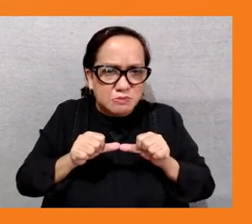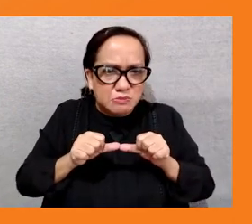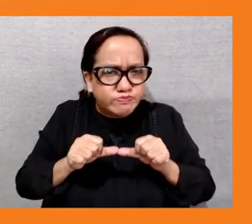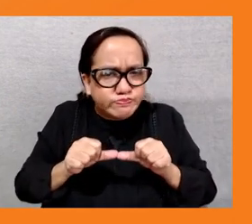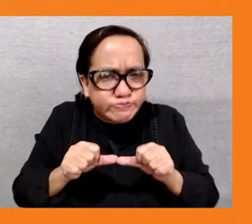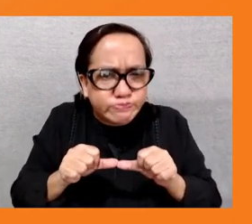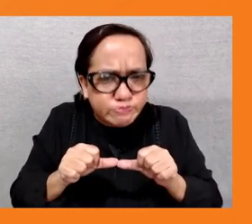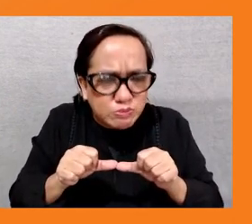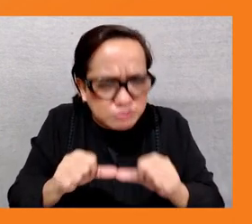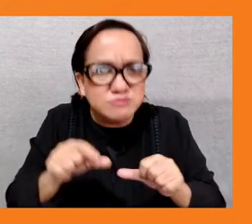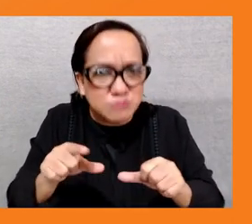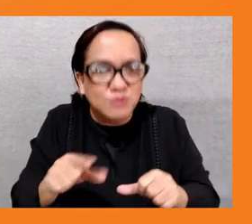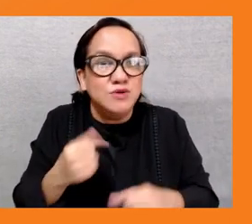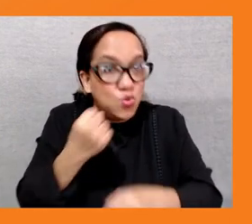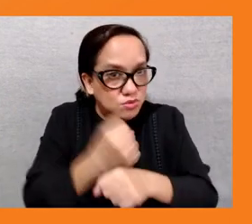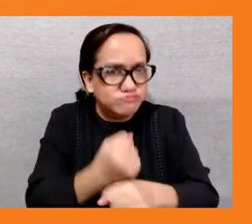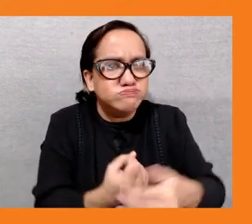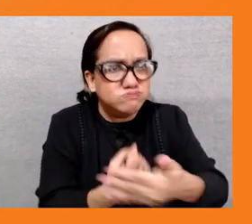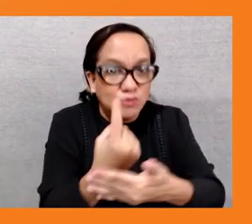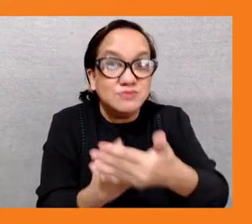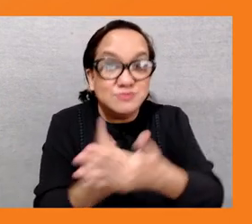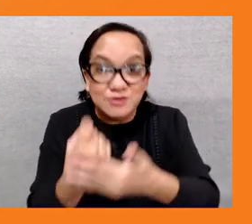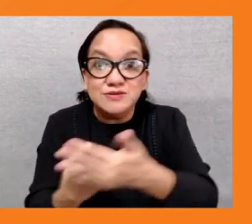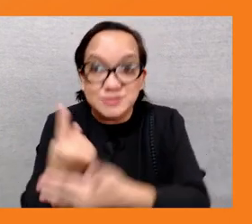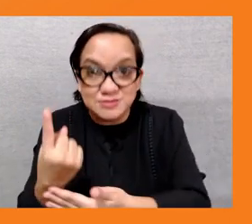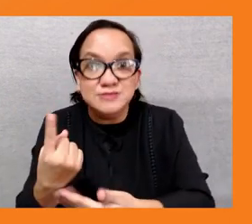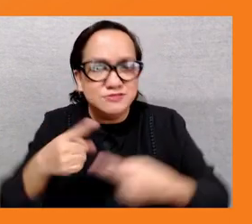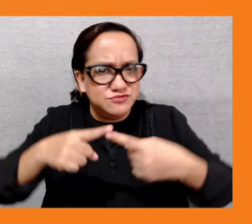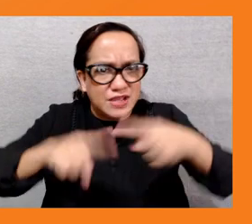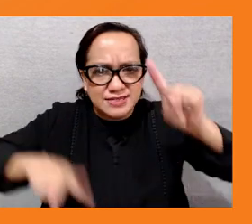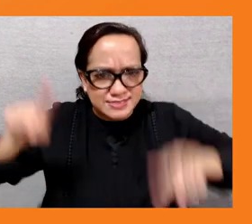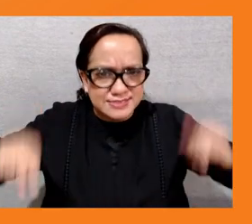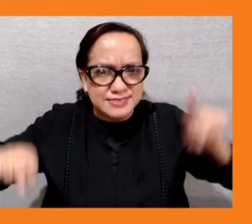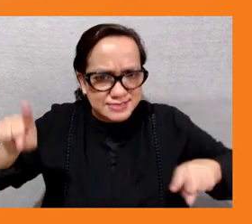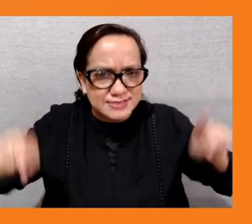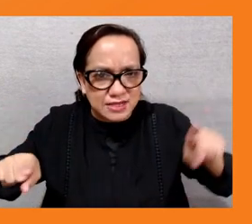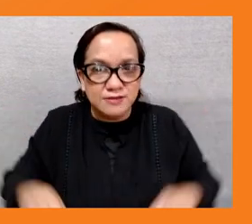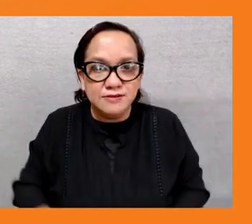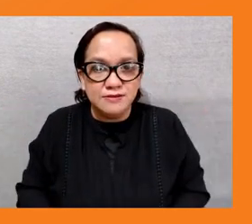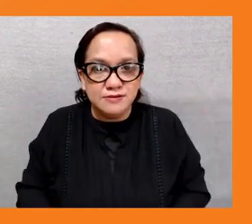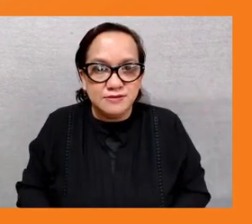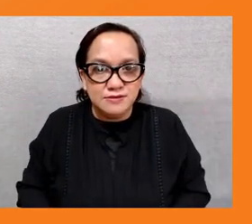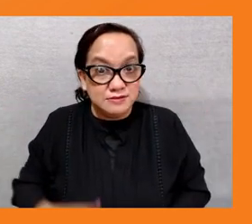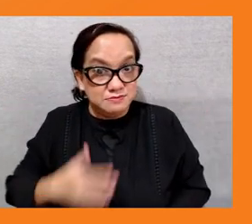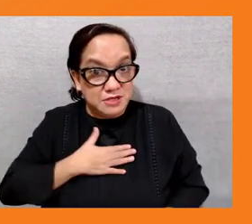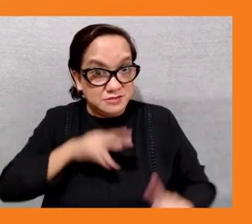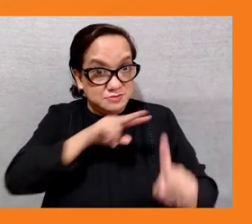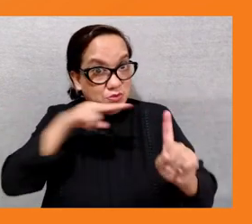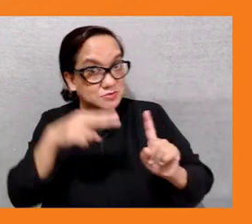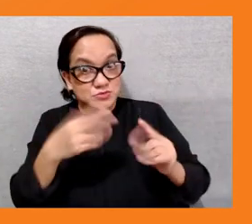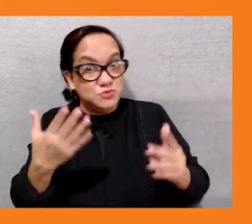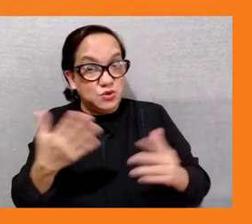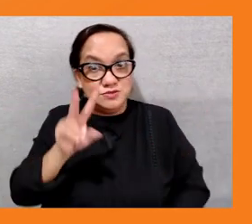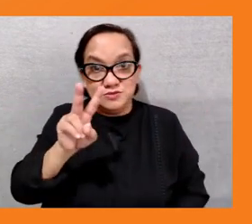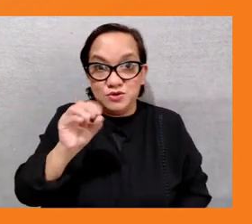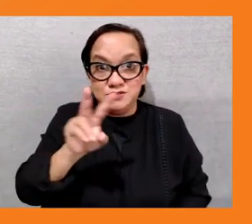the recent ILO analysis in the global employment trends for youth 2022 report shows that the targeted investments not only